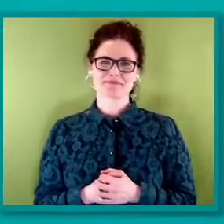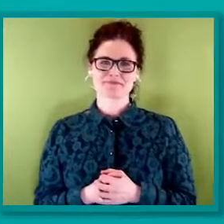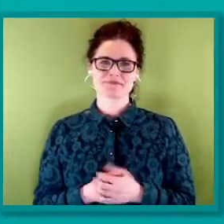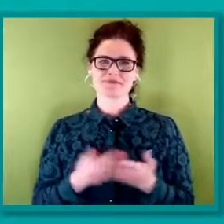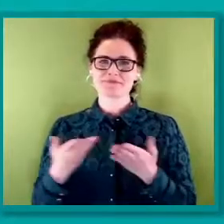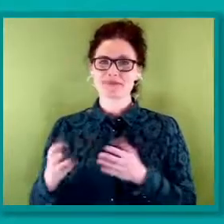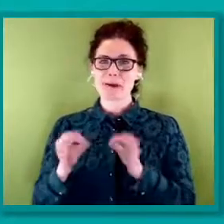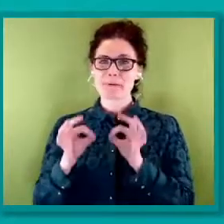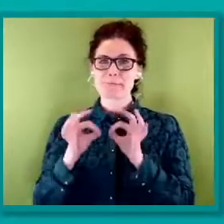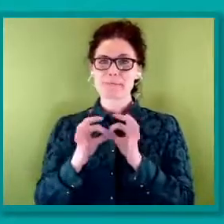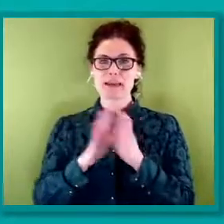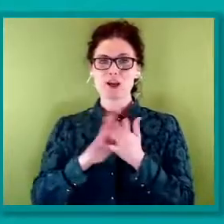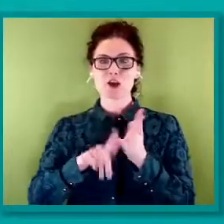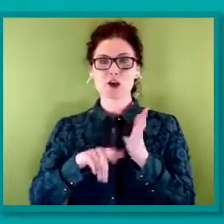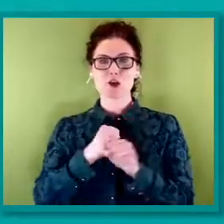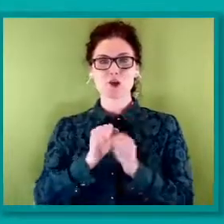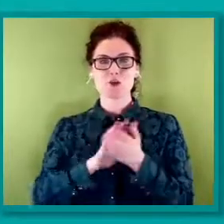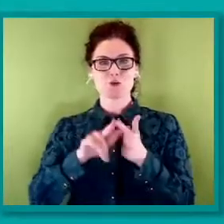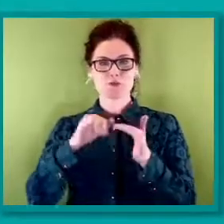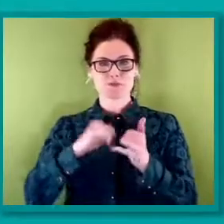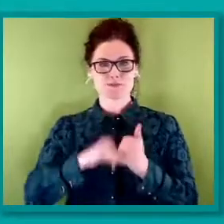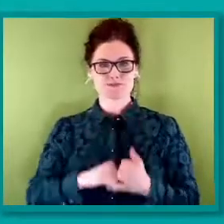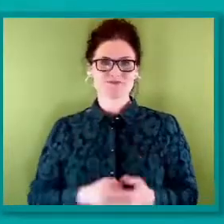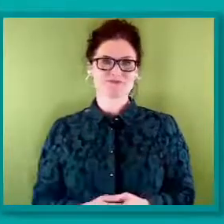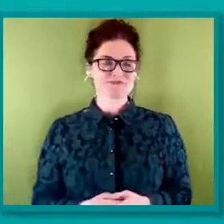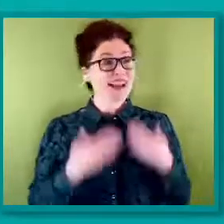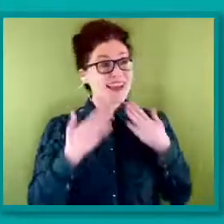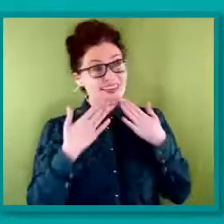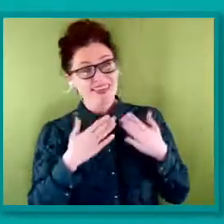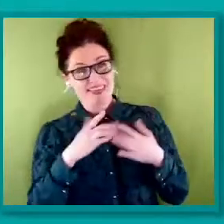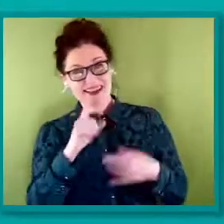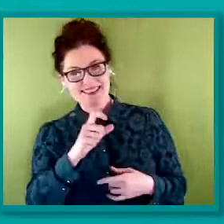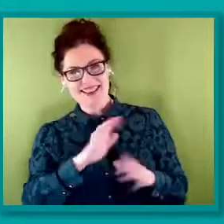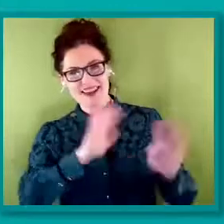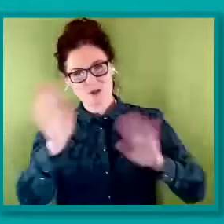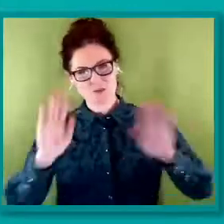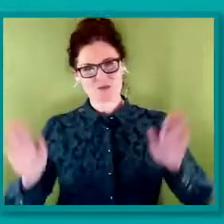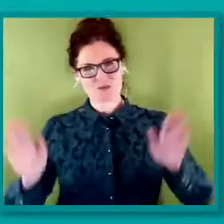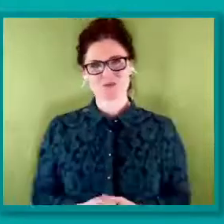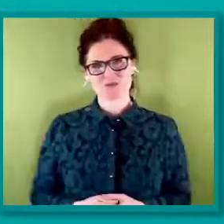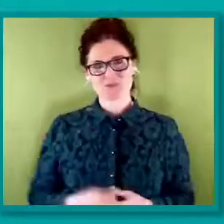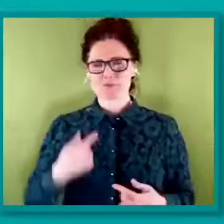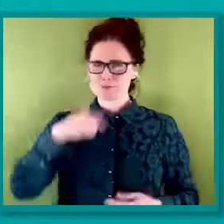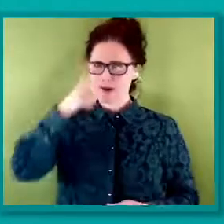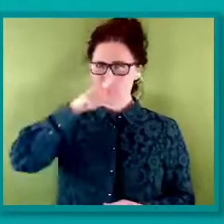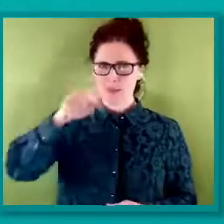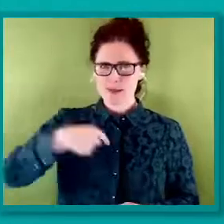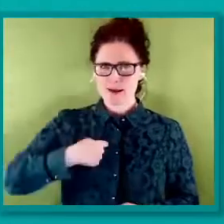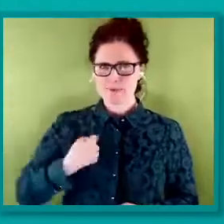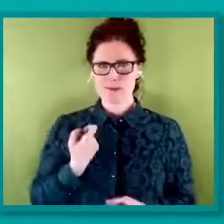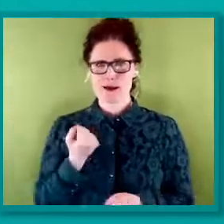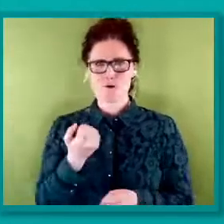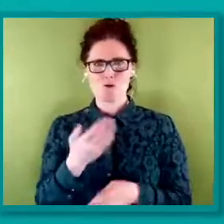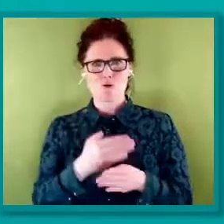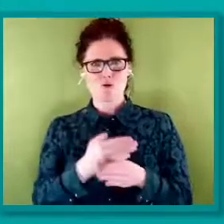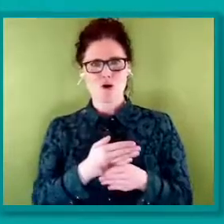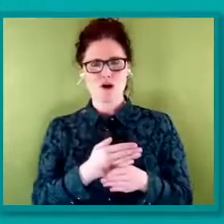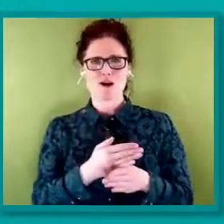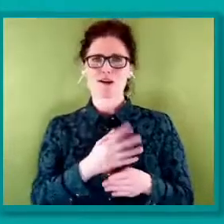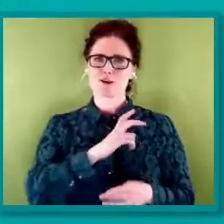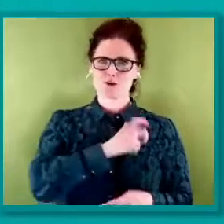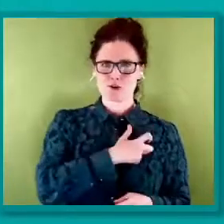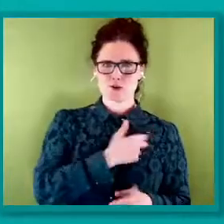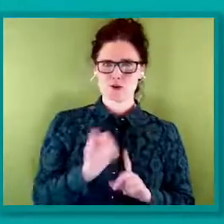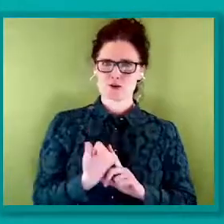Thanks, Claire. Hi everybody. So I'm fortunate that my workplace and my union are supportive of trans, non-binary